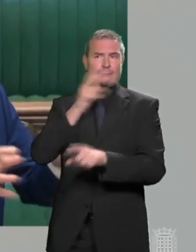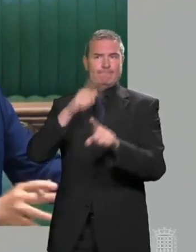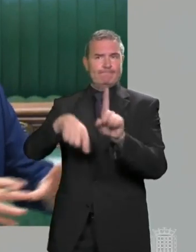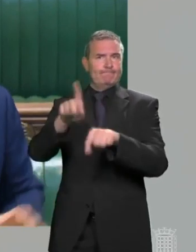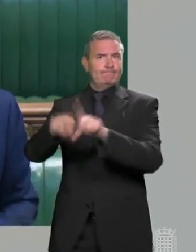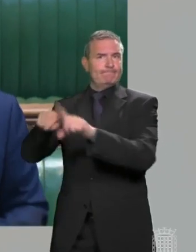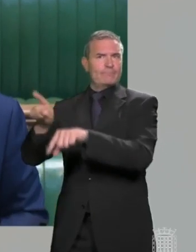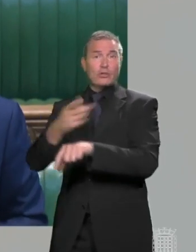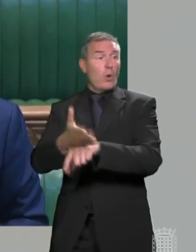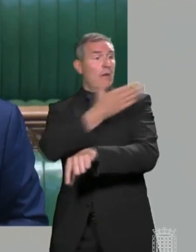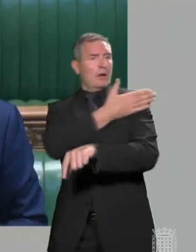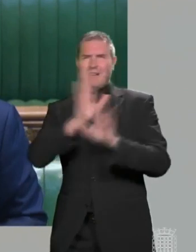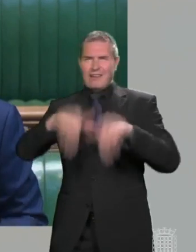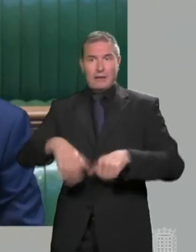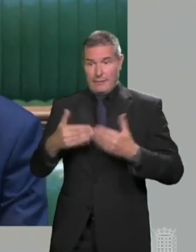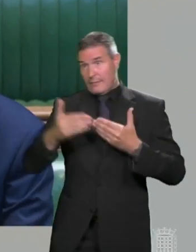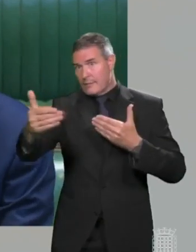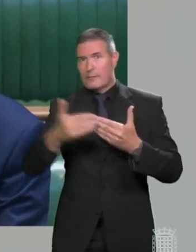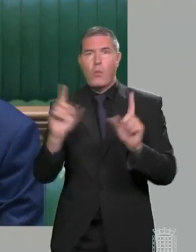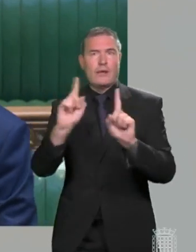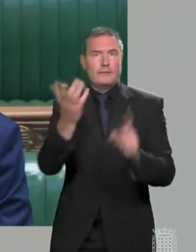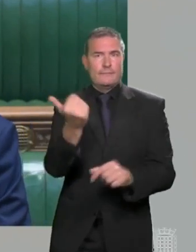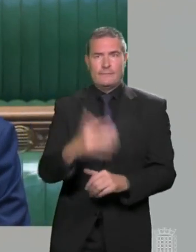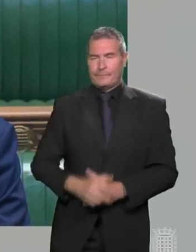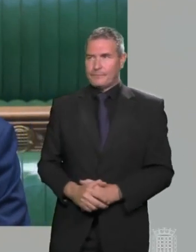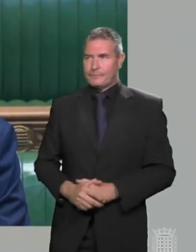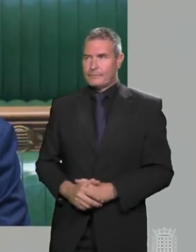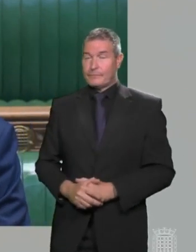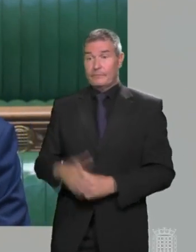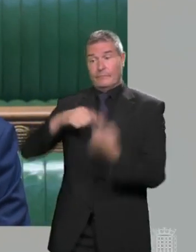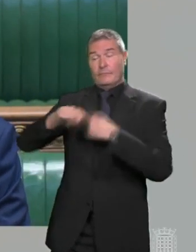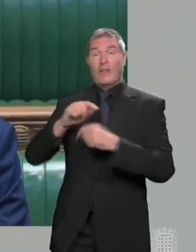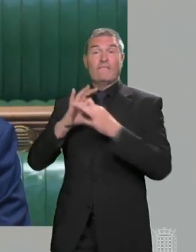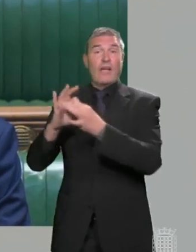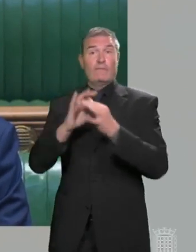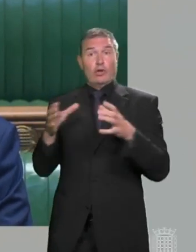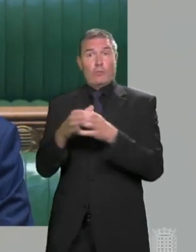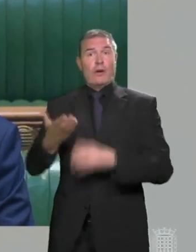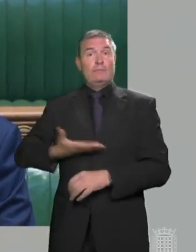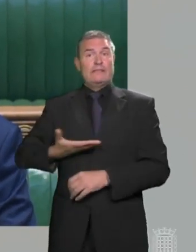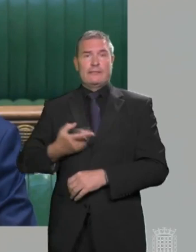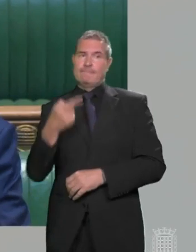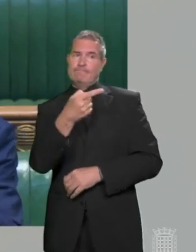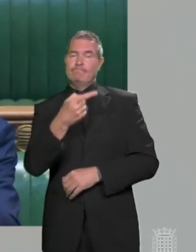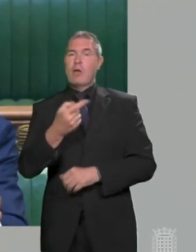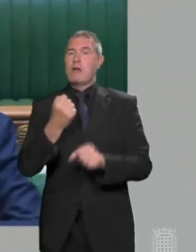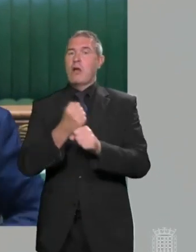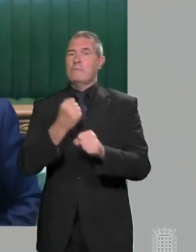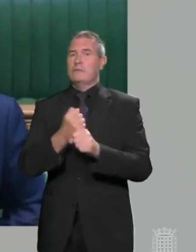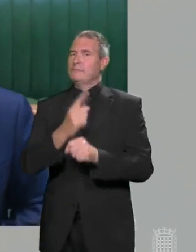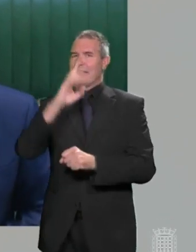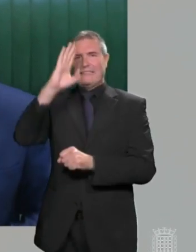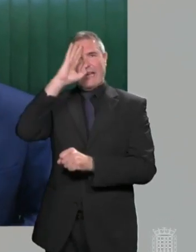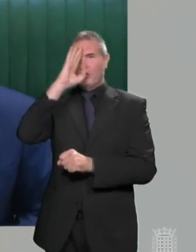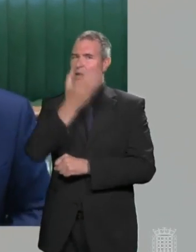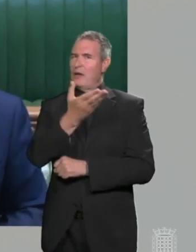That's not what has been done. It's what's needed now, Prime Minister. And the Federation of Small Businesses warns the Government is being dangerously complacent. I think we've just seen